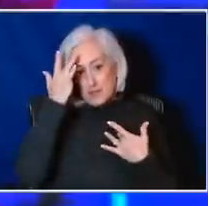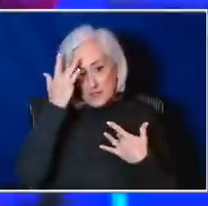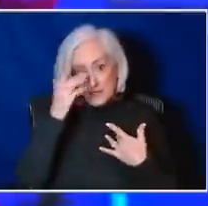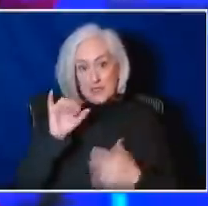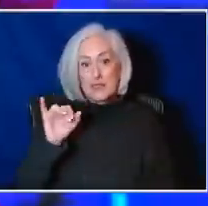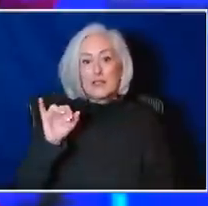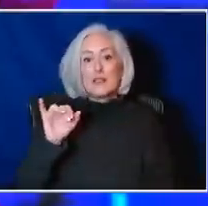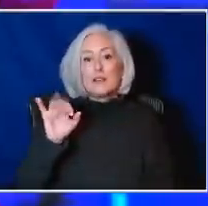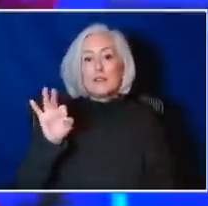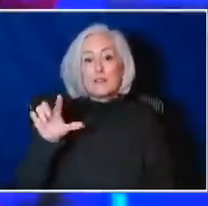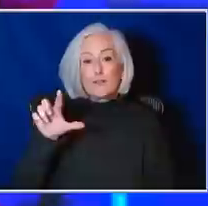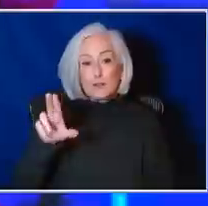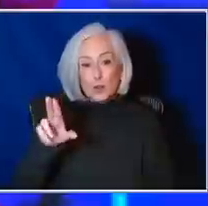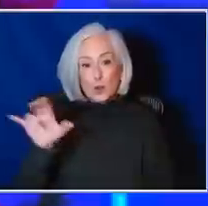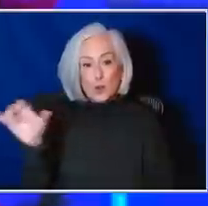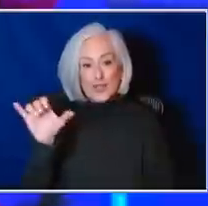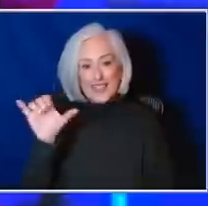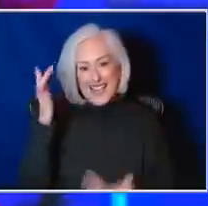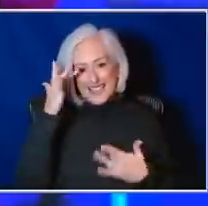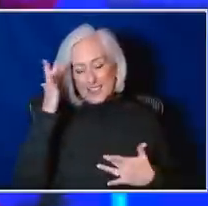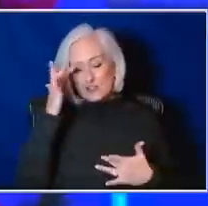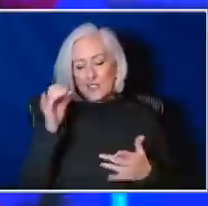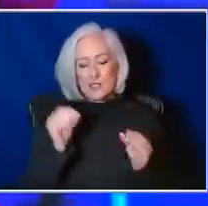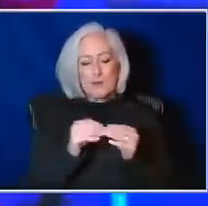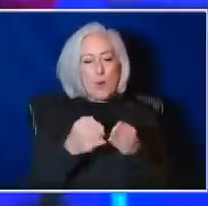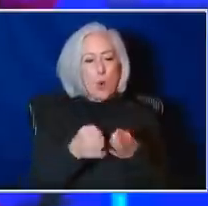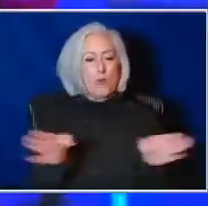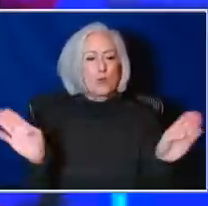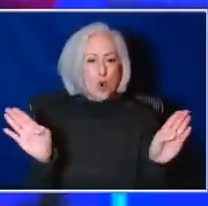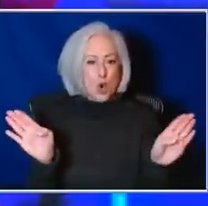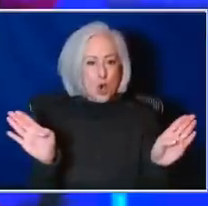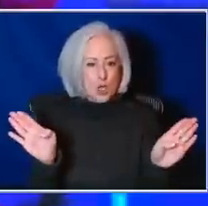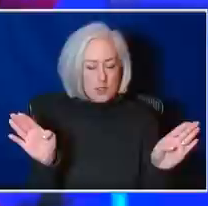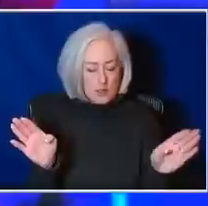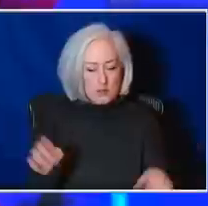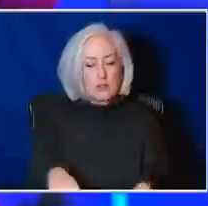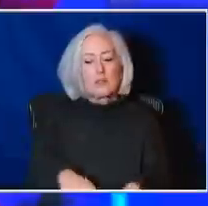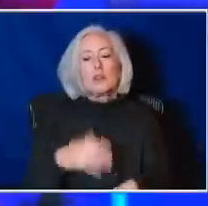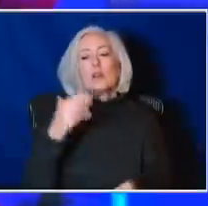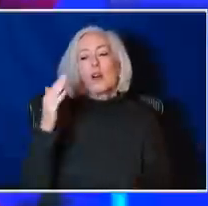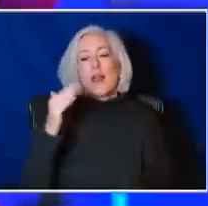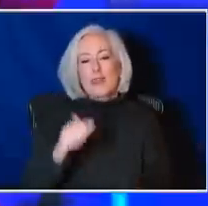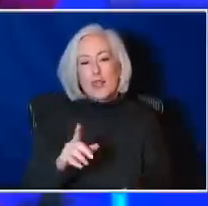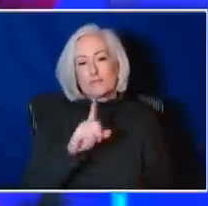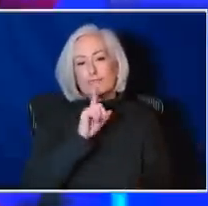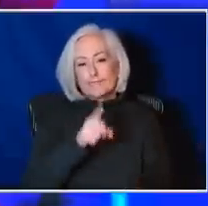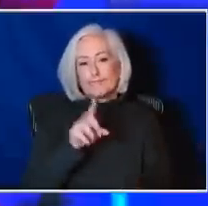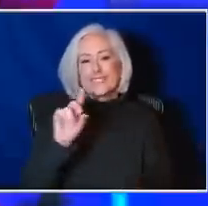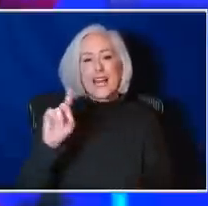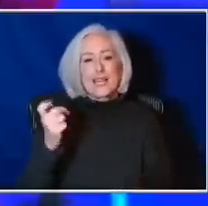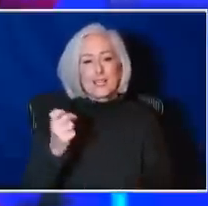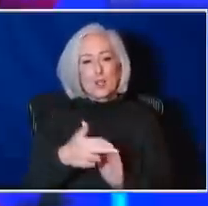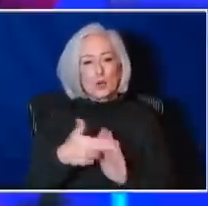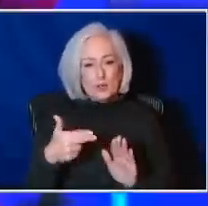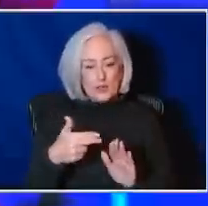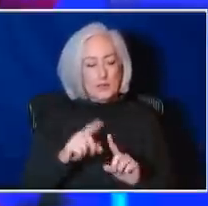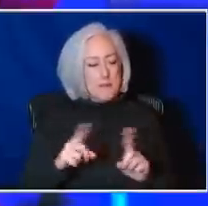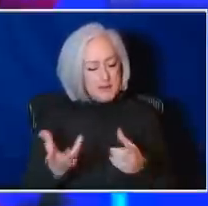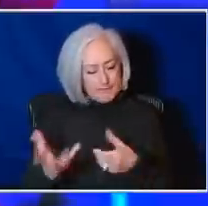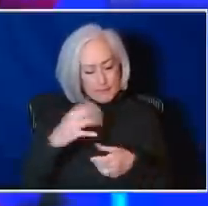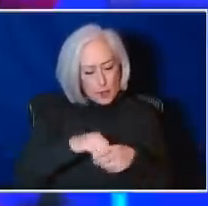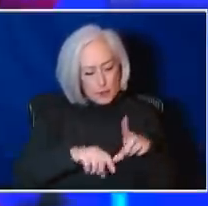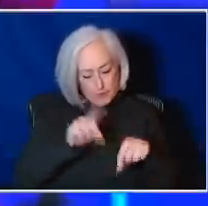that is a broad category. And then you get to the actual diagnosis. But it does include a lot of different viruses.